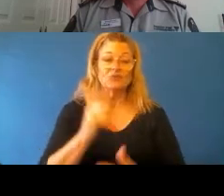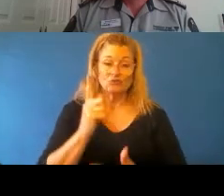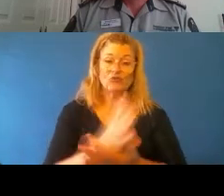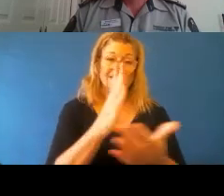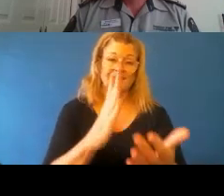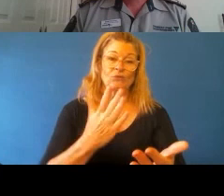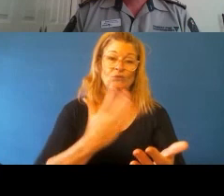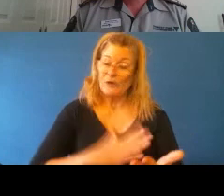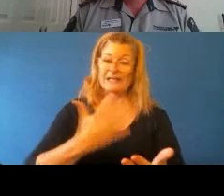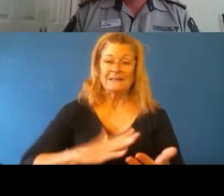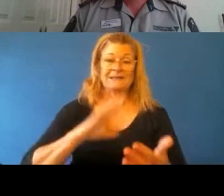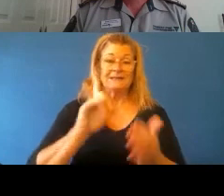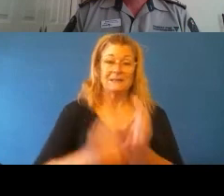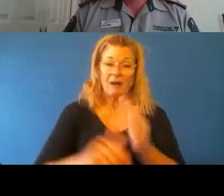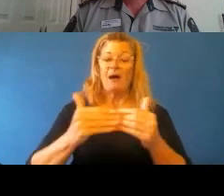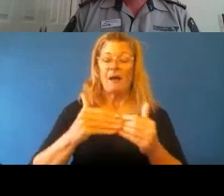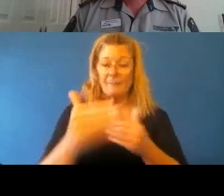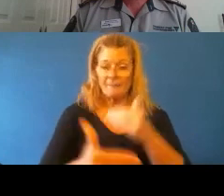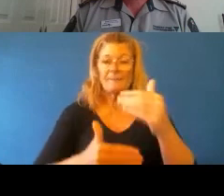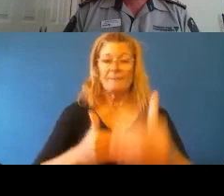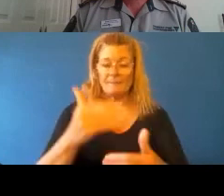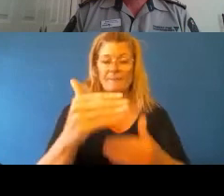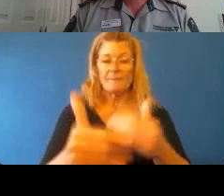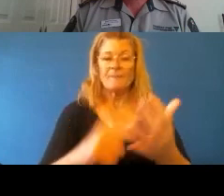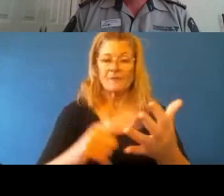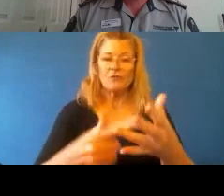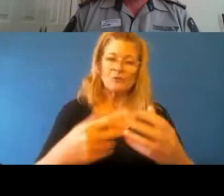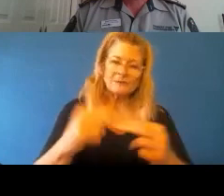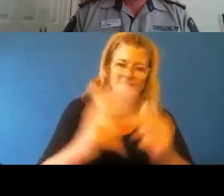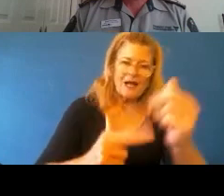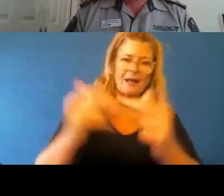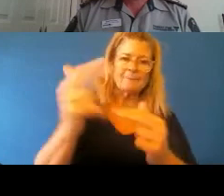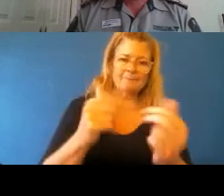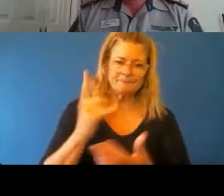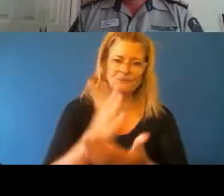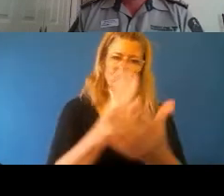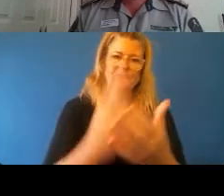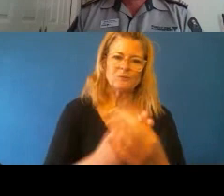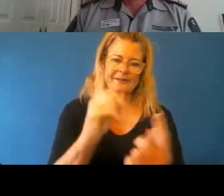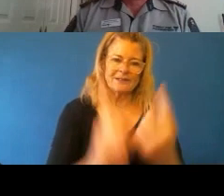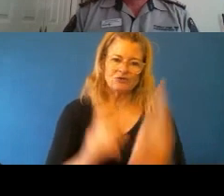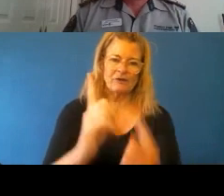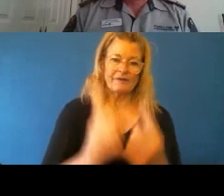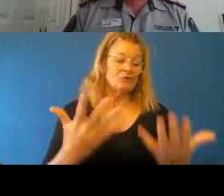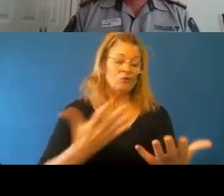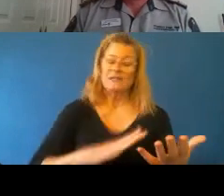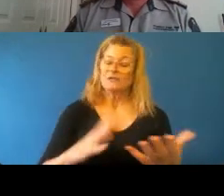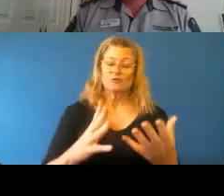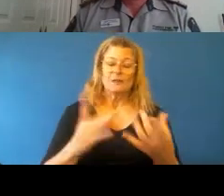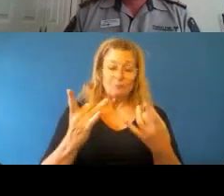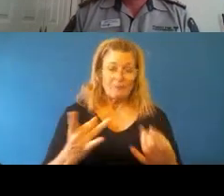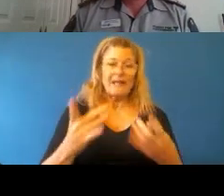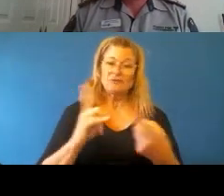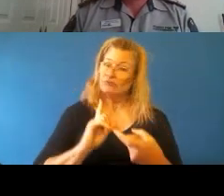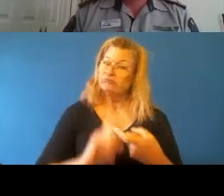And I think when you enter into it, you need to be prepared to stay there for a bit of the long haul as well so that Aboriginal people